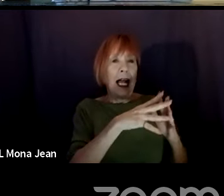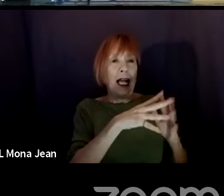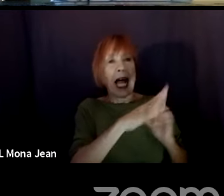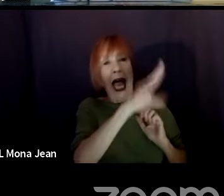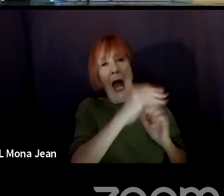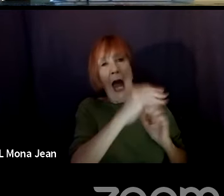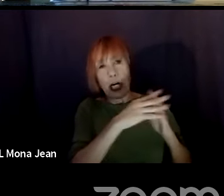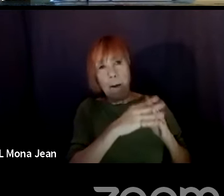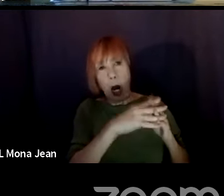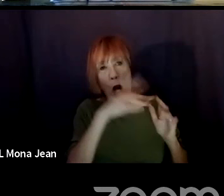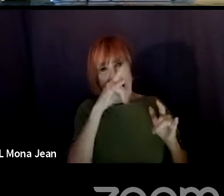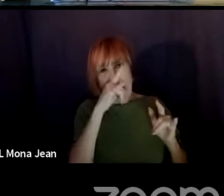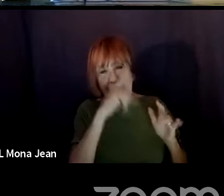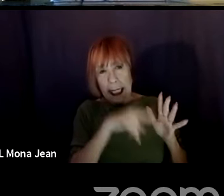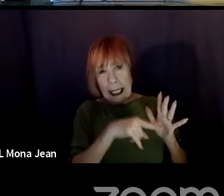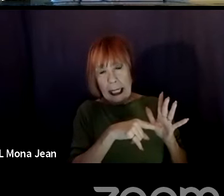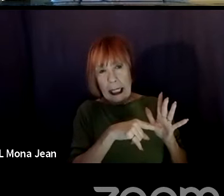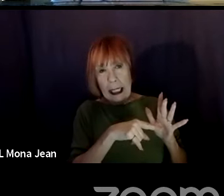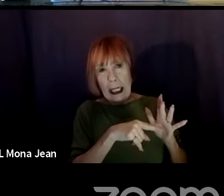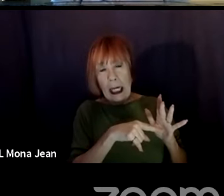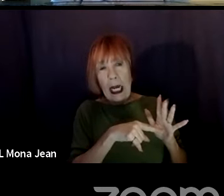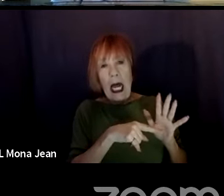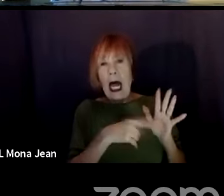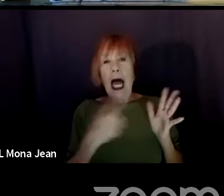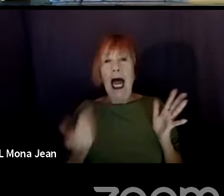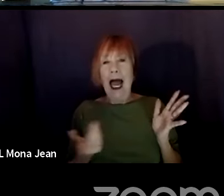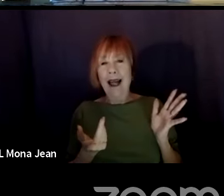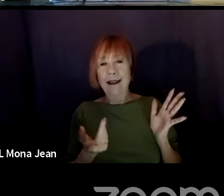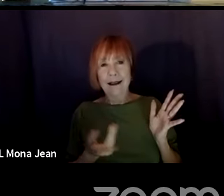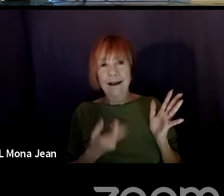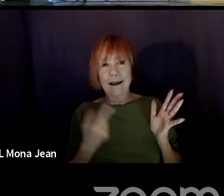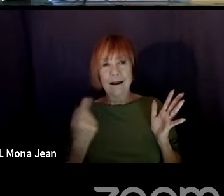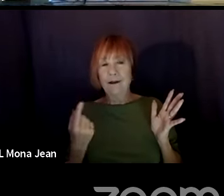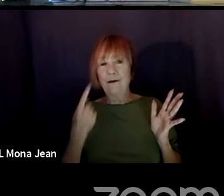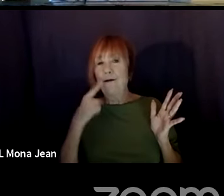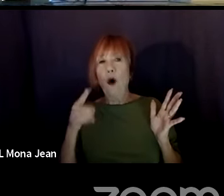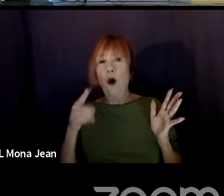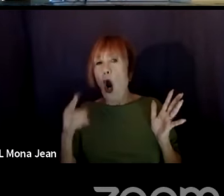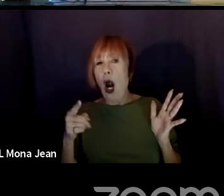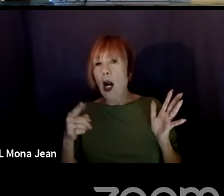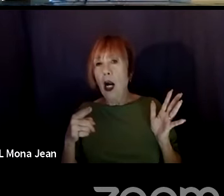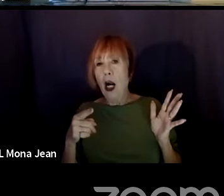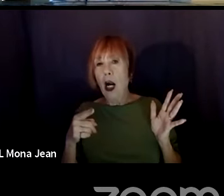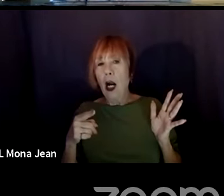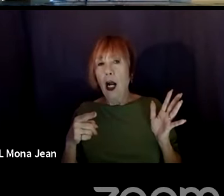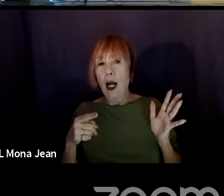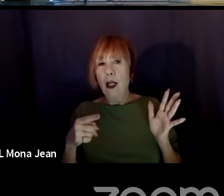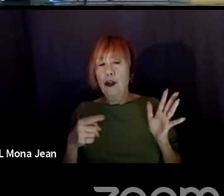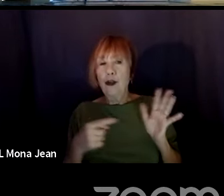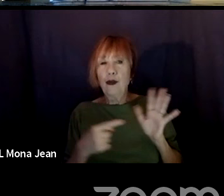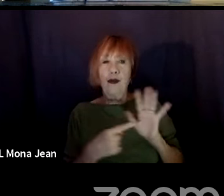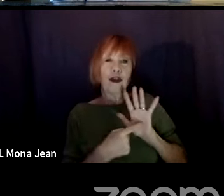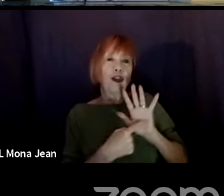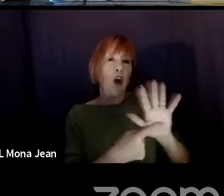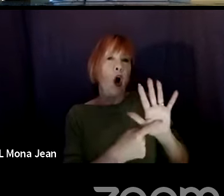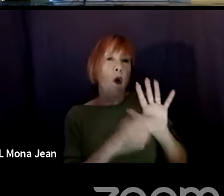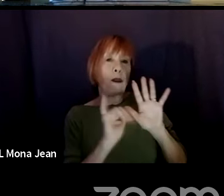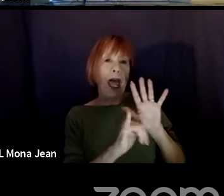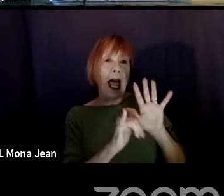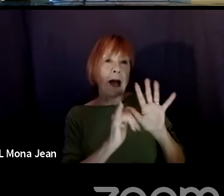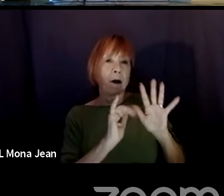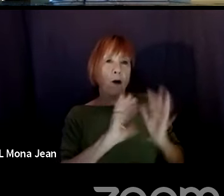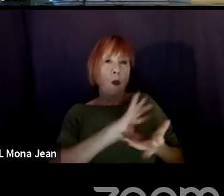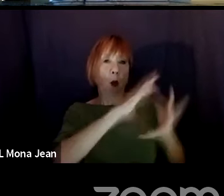you know, and, and really just, just to, just to sort of show that, that world somehow, right. To shine